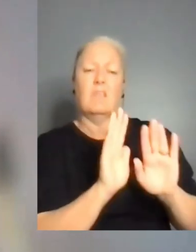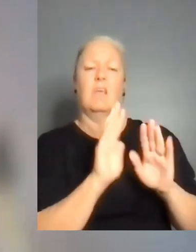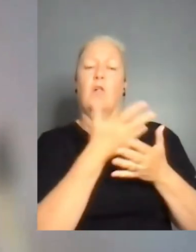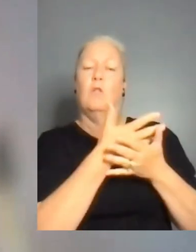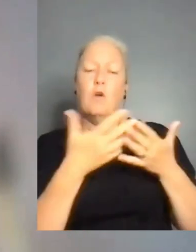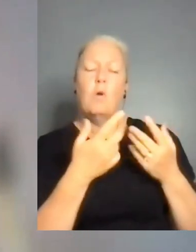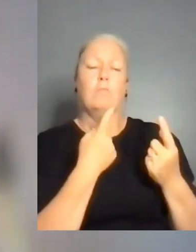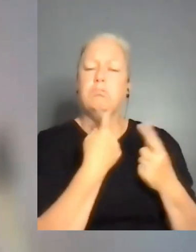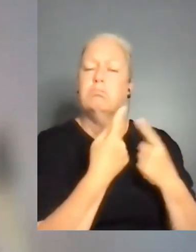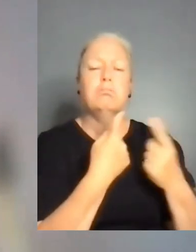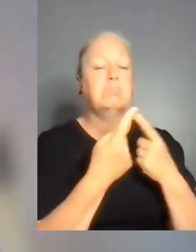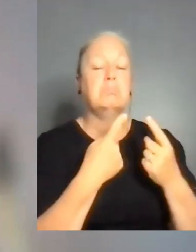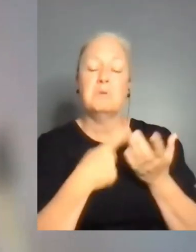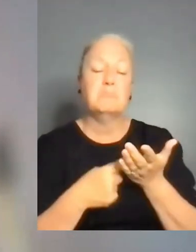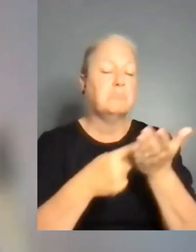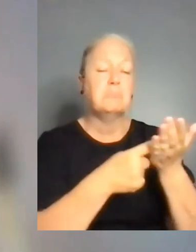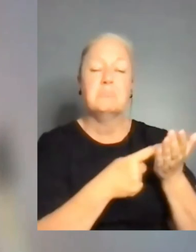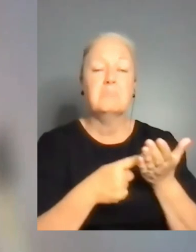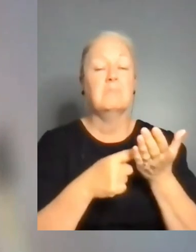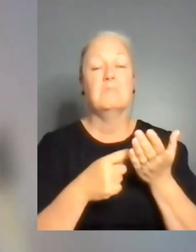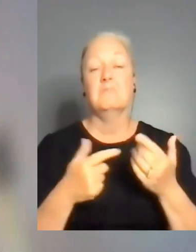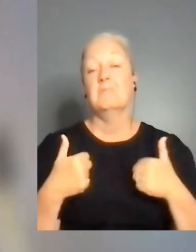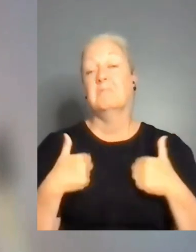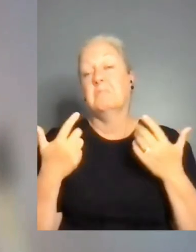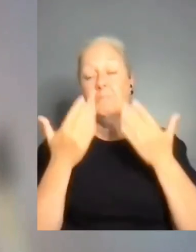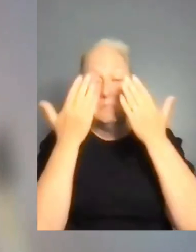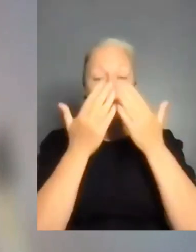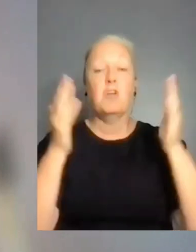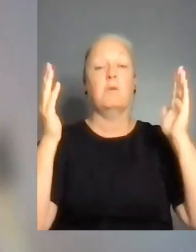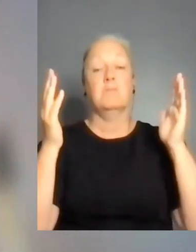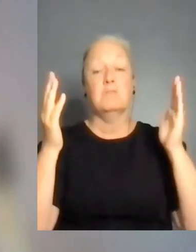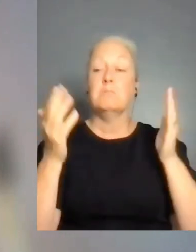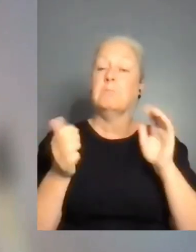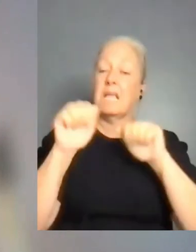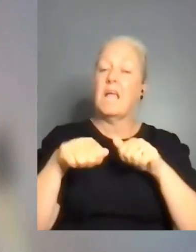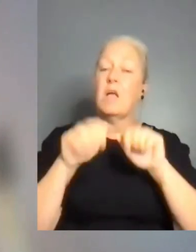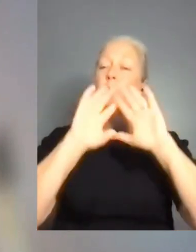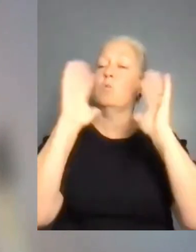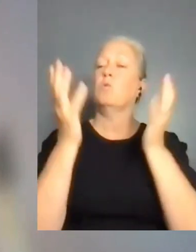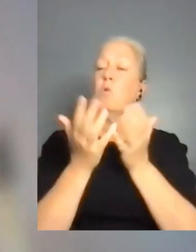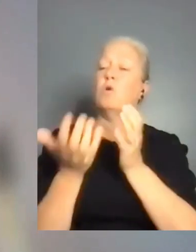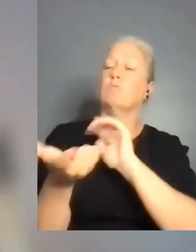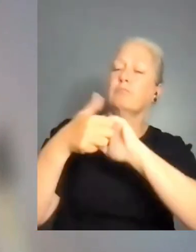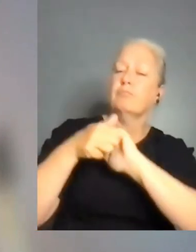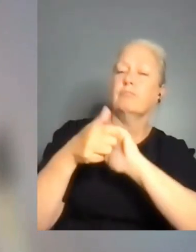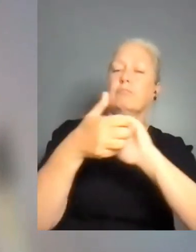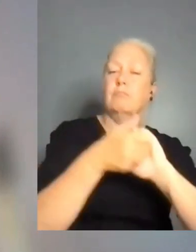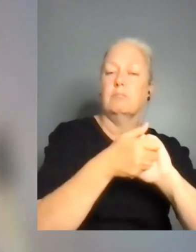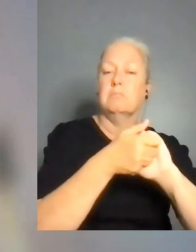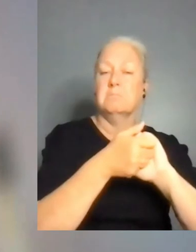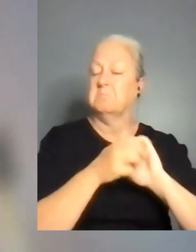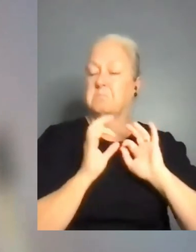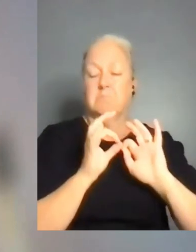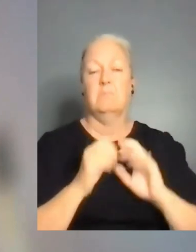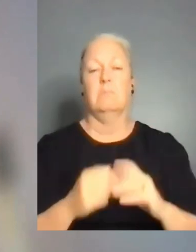So yeah, we are open for partners around the world. So what our, yeah, one of the